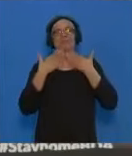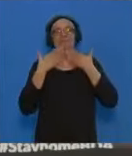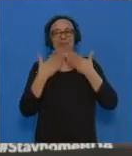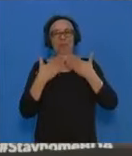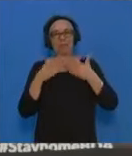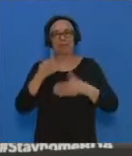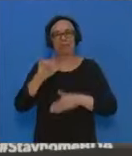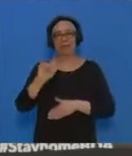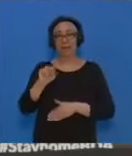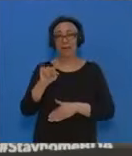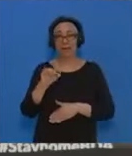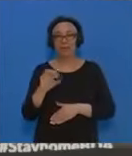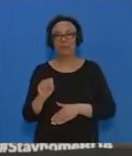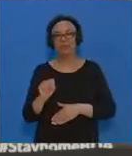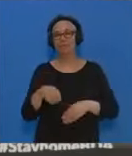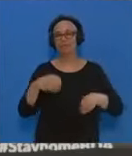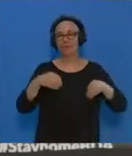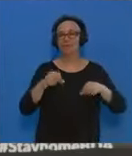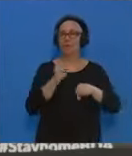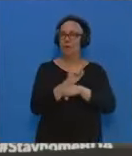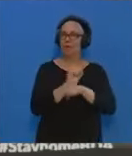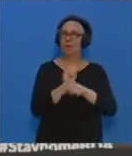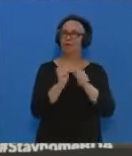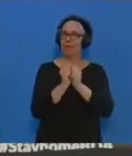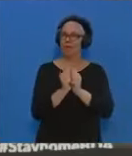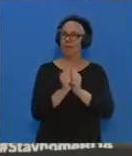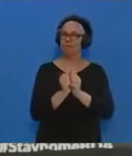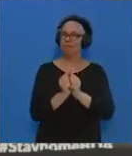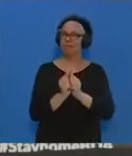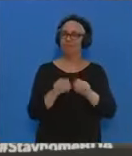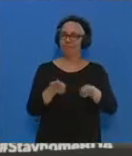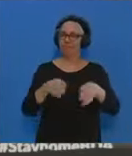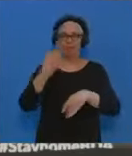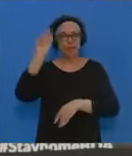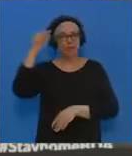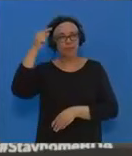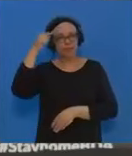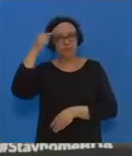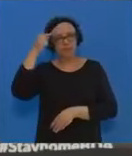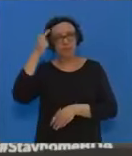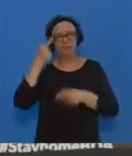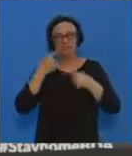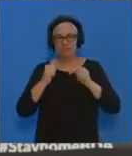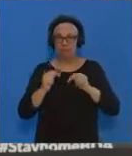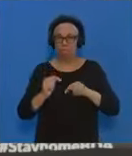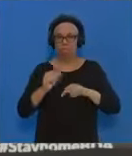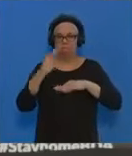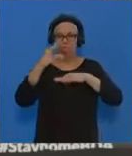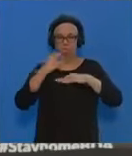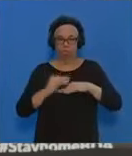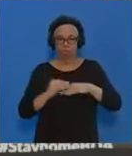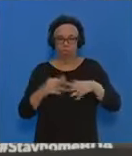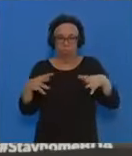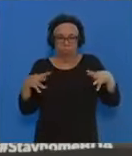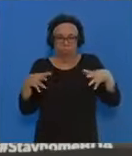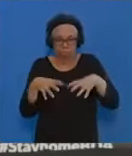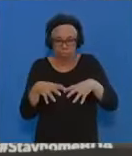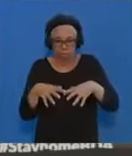Stores for working with the Governor Ryuda to try to make sure that it could reduce congestion by providing discount days on multiple